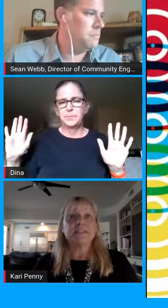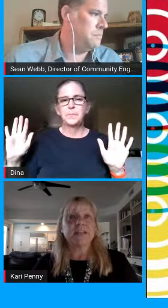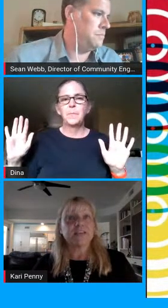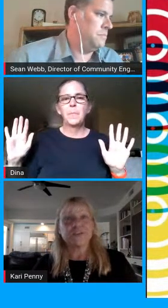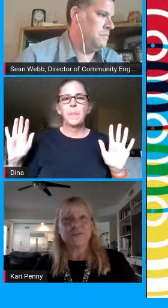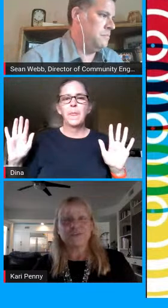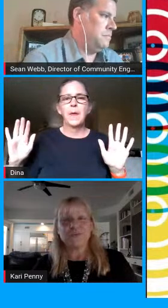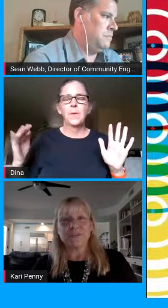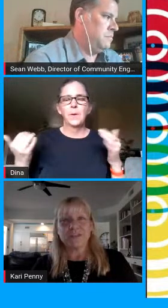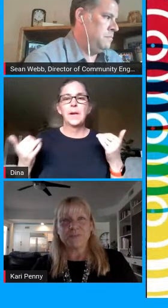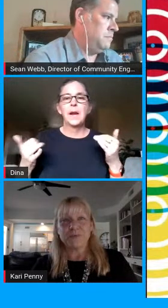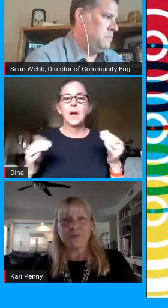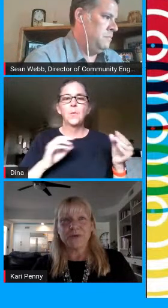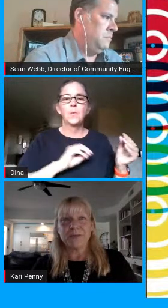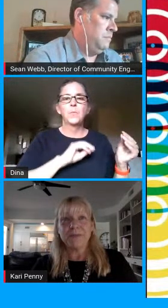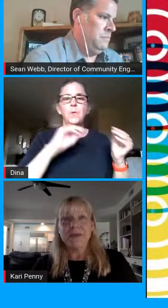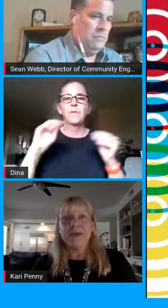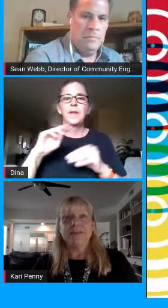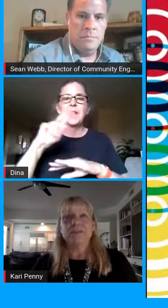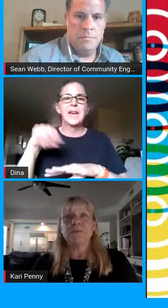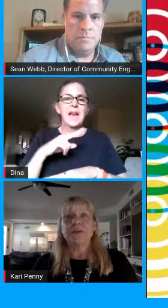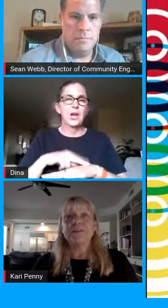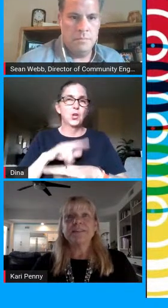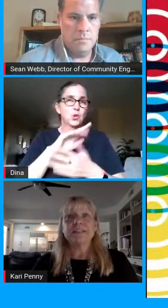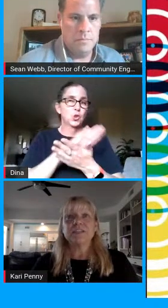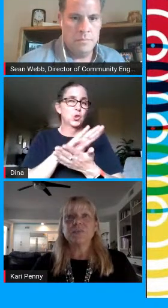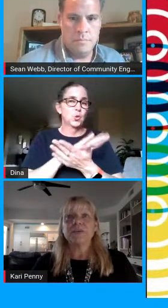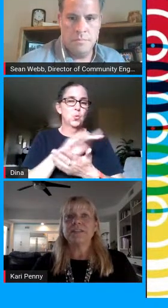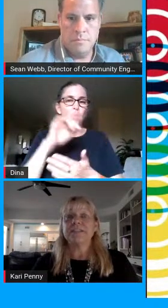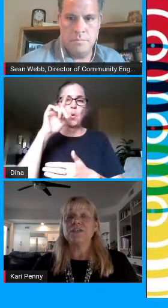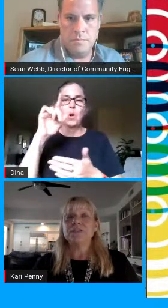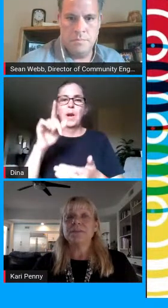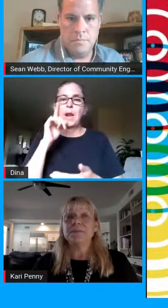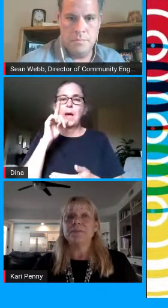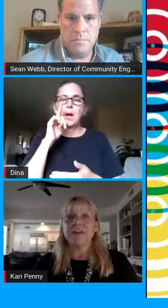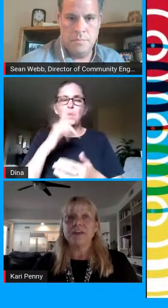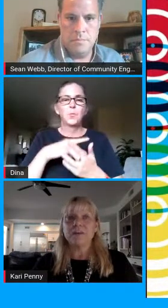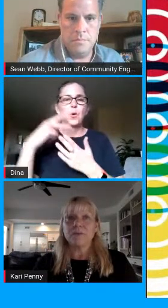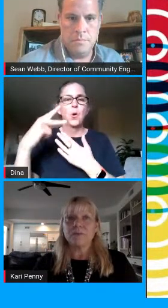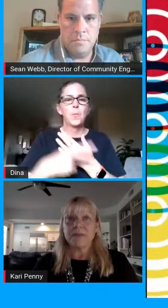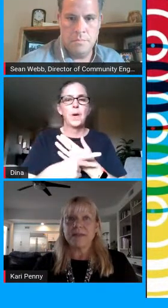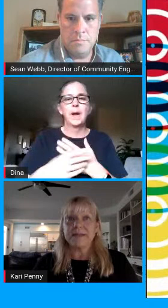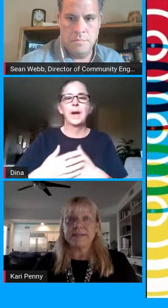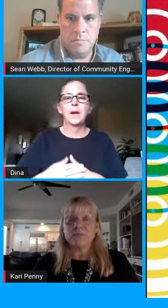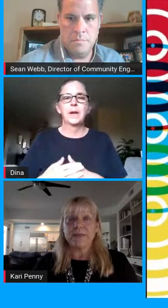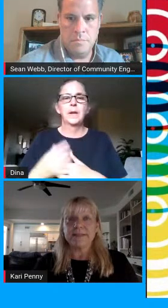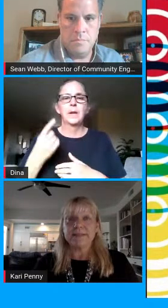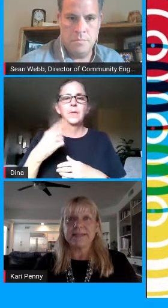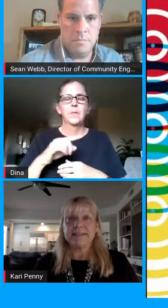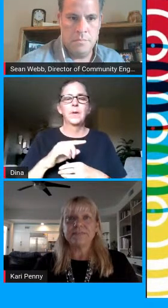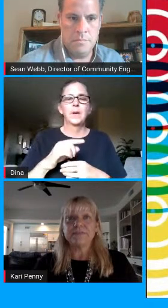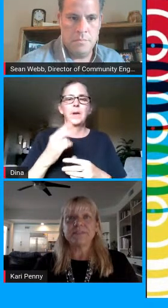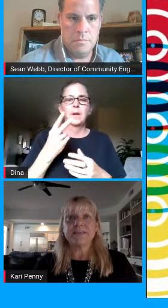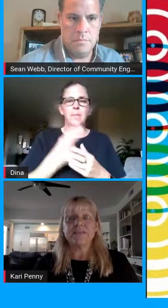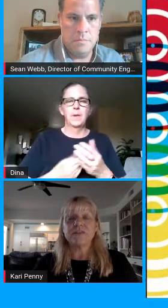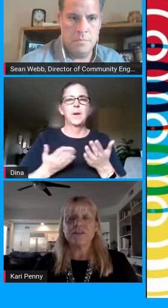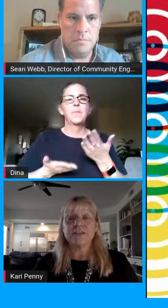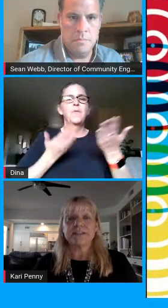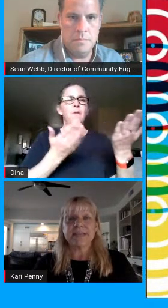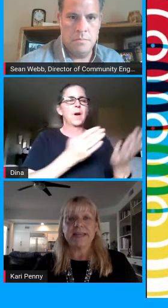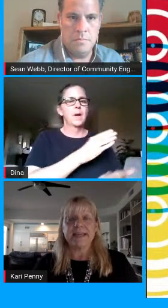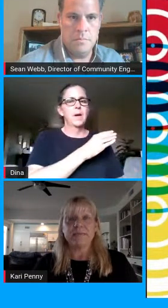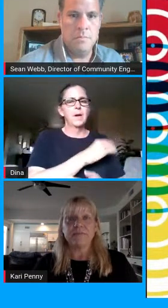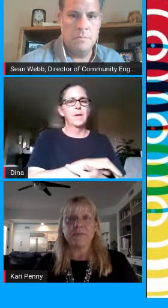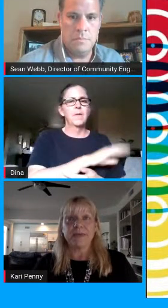now moving to the national school lunch program so breakfast and lunch will continue to be provided on both mondays and wednesdays from 7